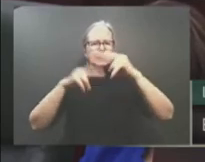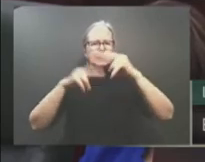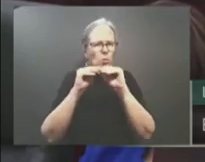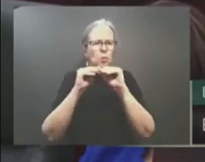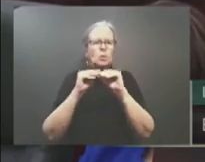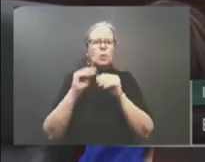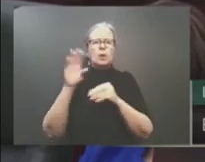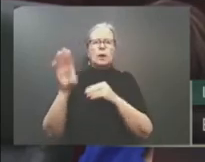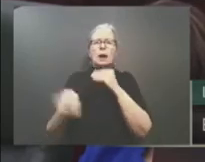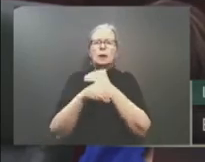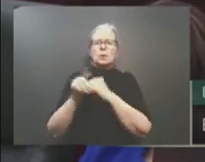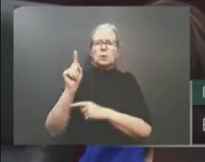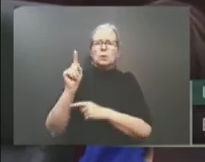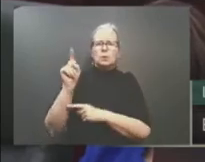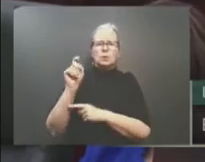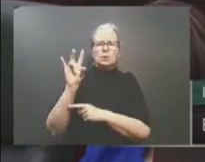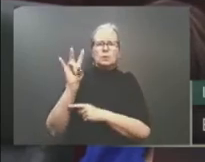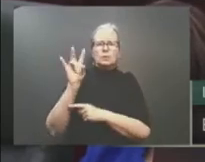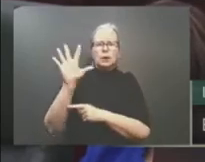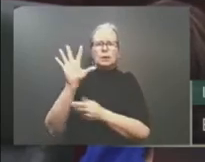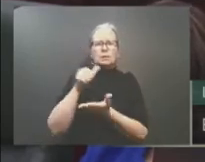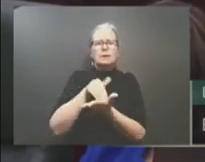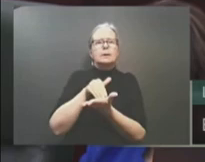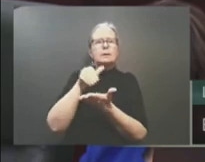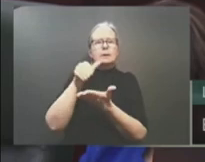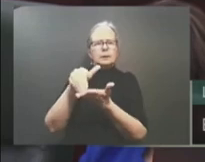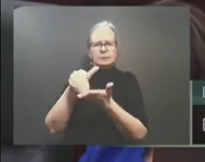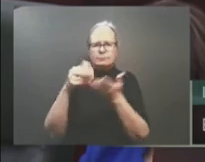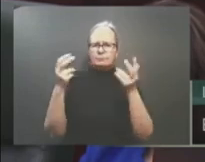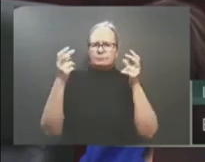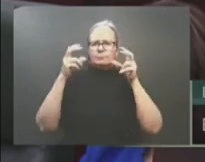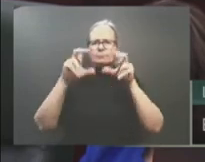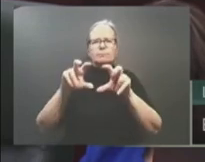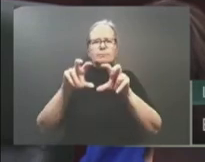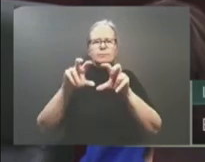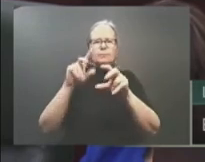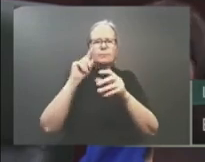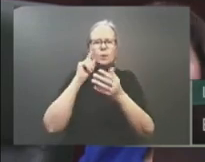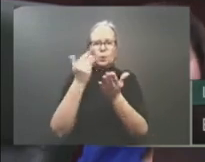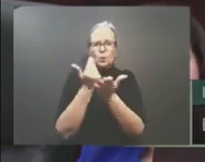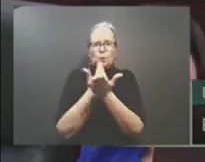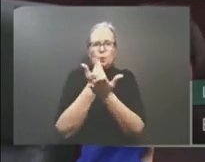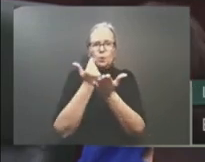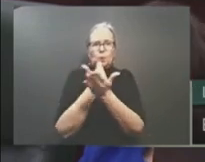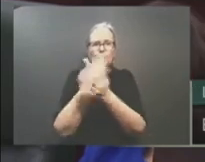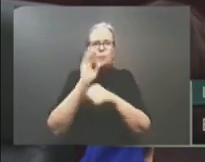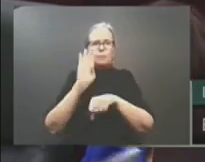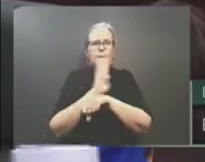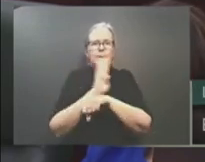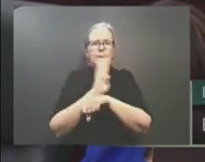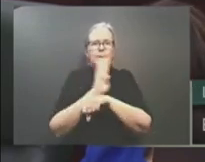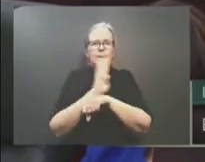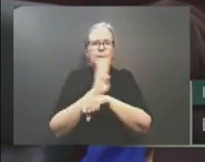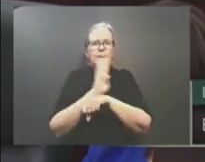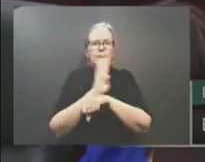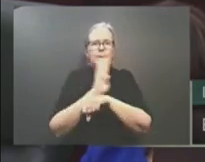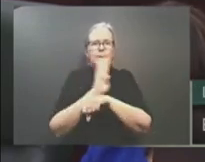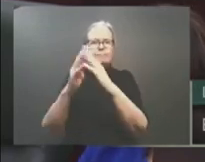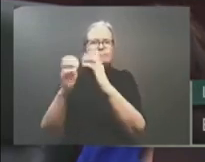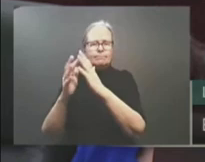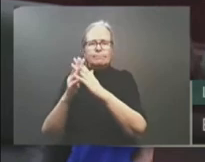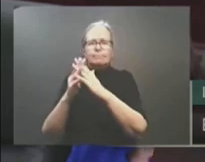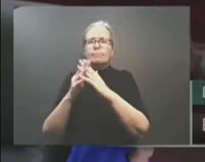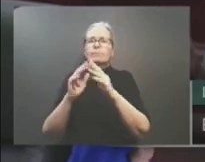support investment into Alberta's startups. And we established Invest Alberta to sell the province's incredible value